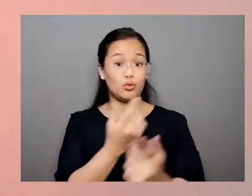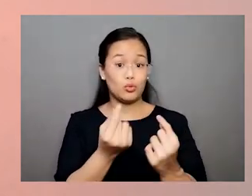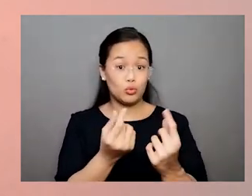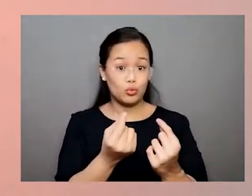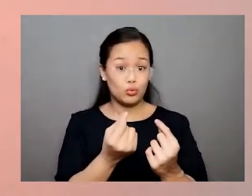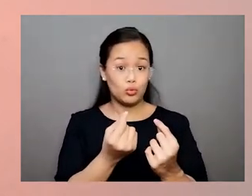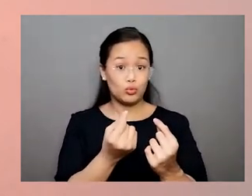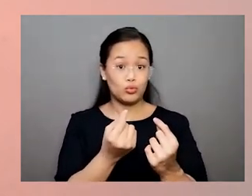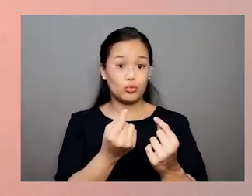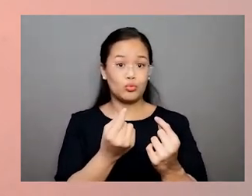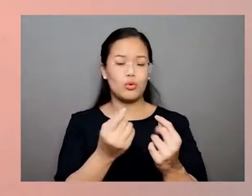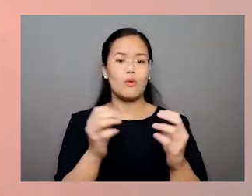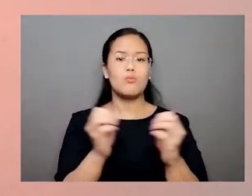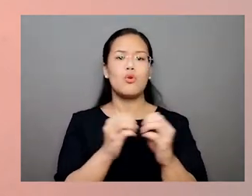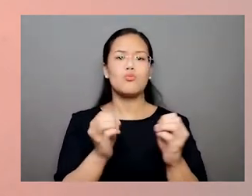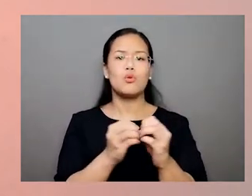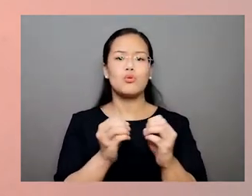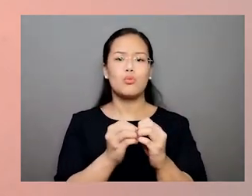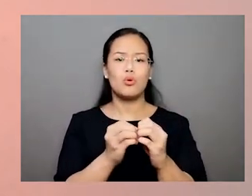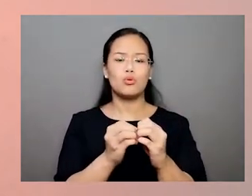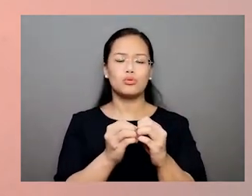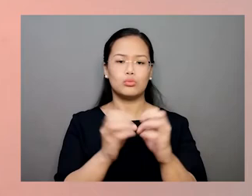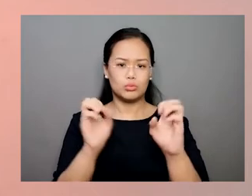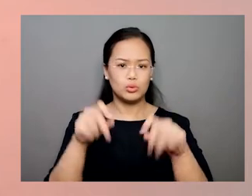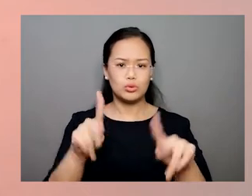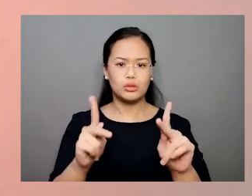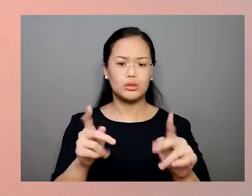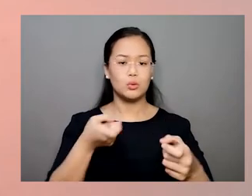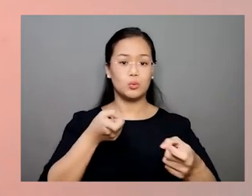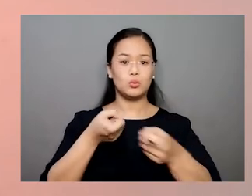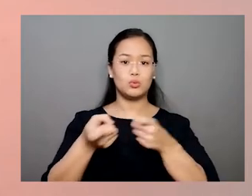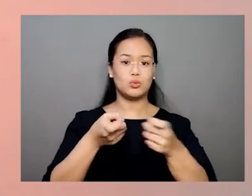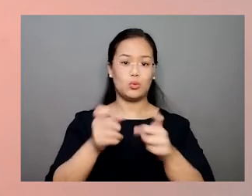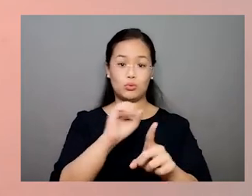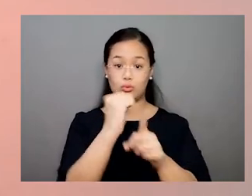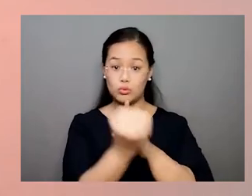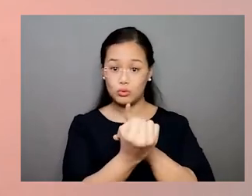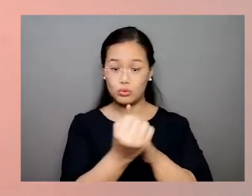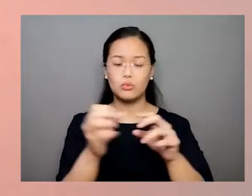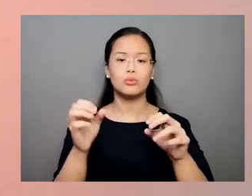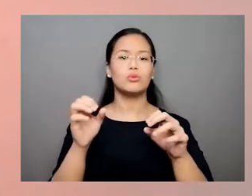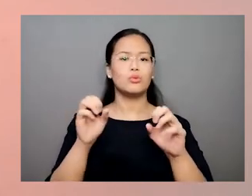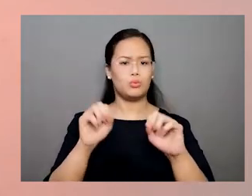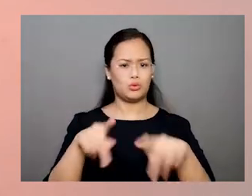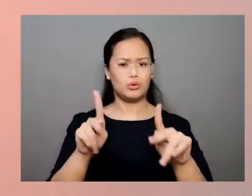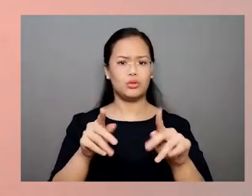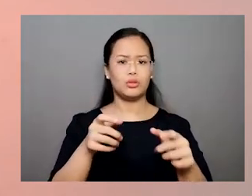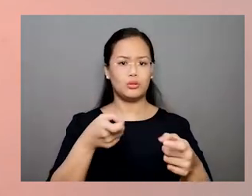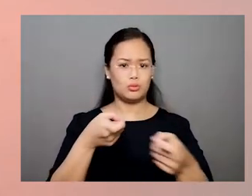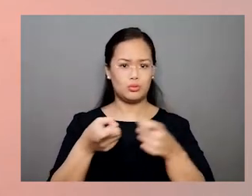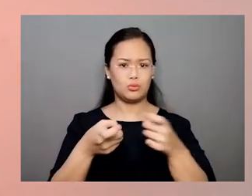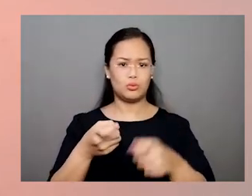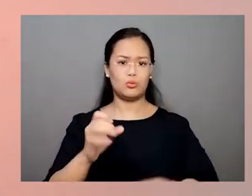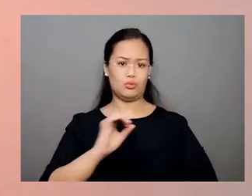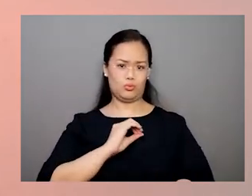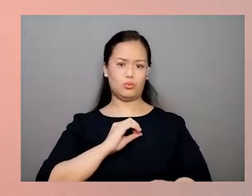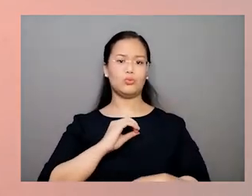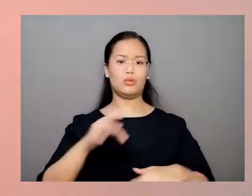legal empowerment increases people's control over their situations, over their lives.